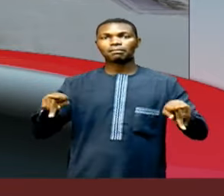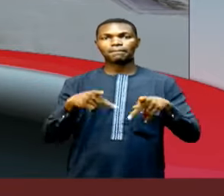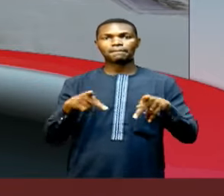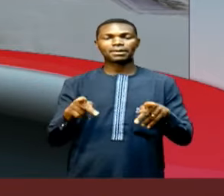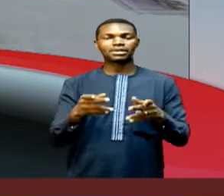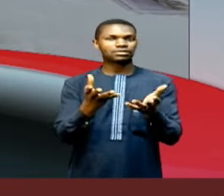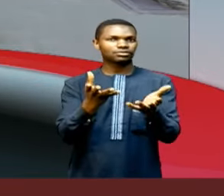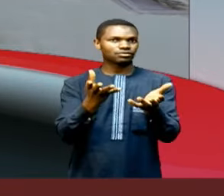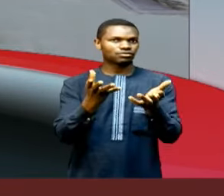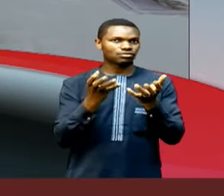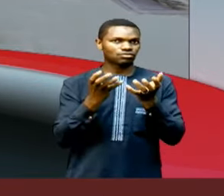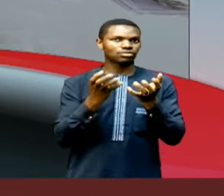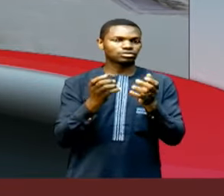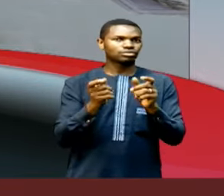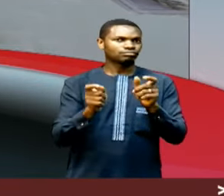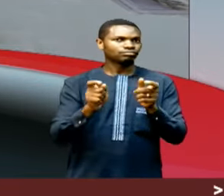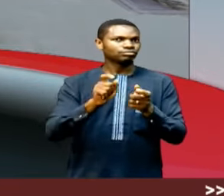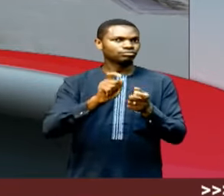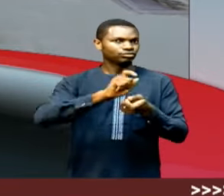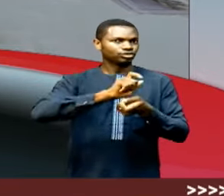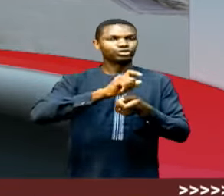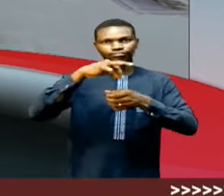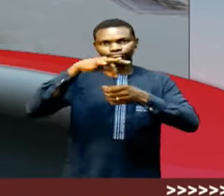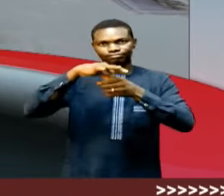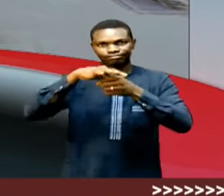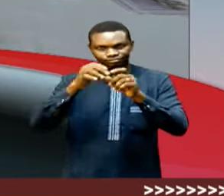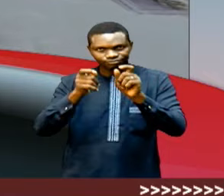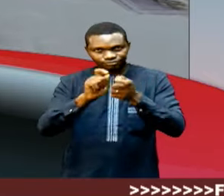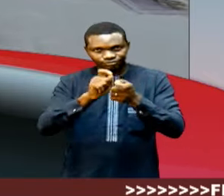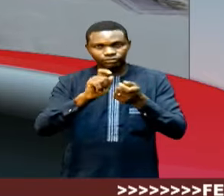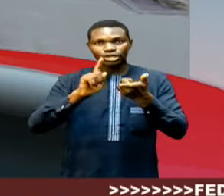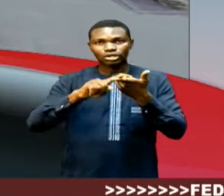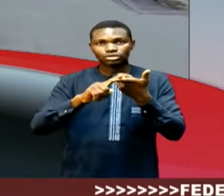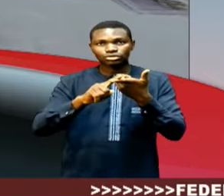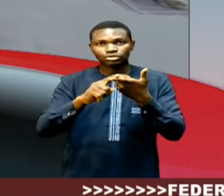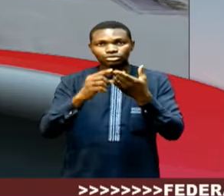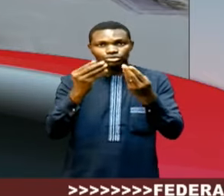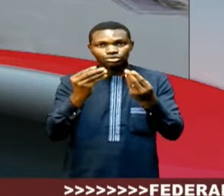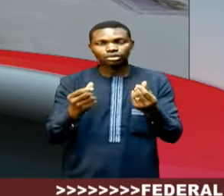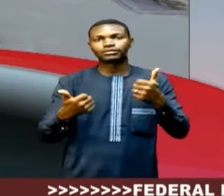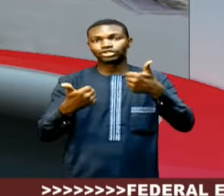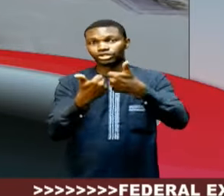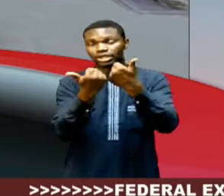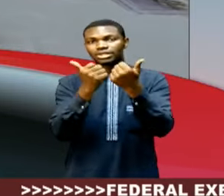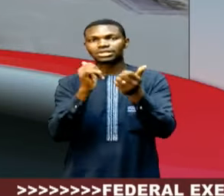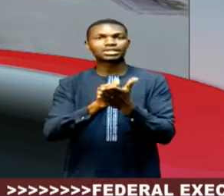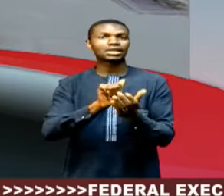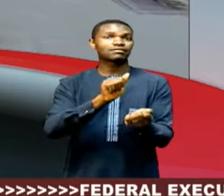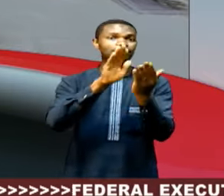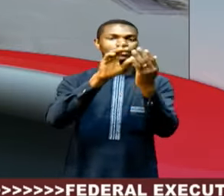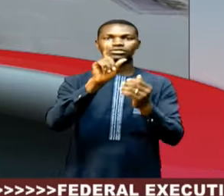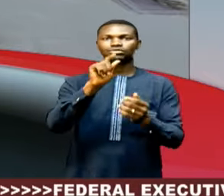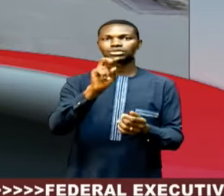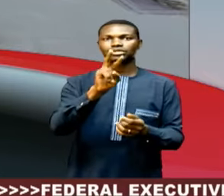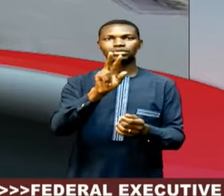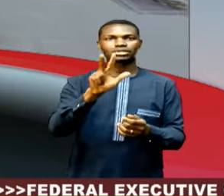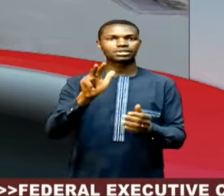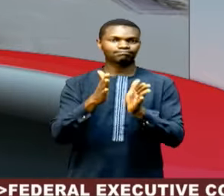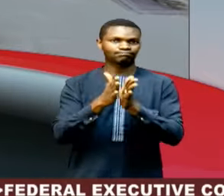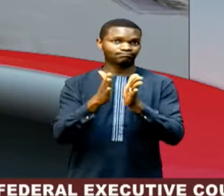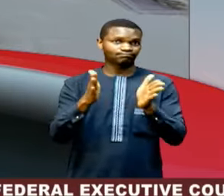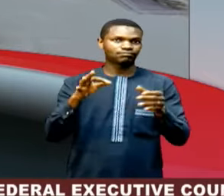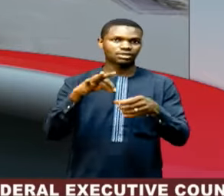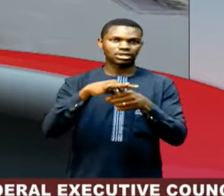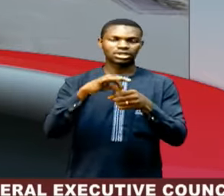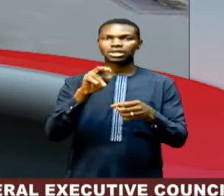electoral reforms to address some of the challenges that played out in the 2023 January elections. The next